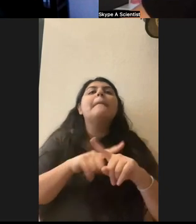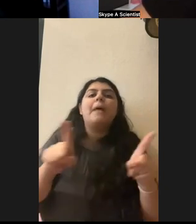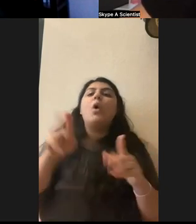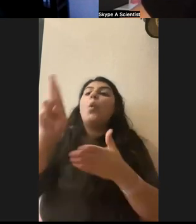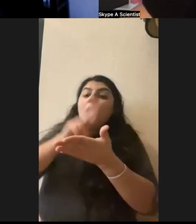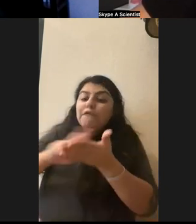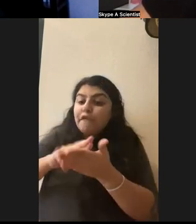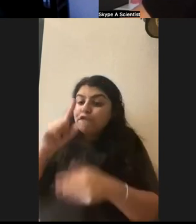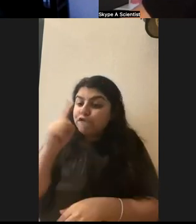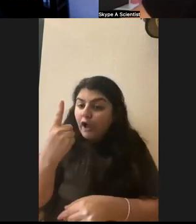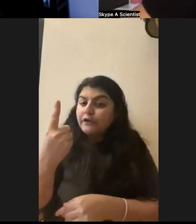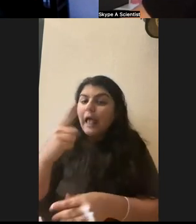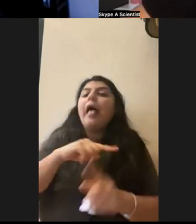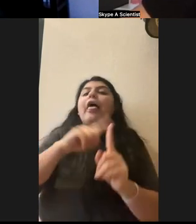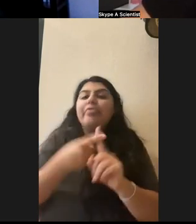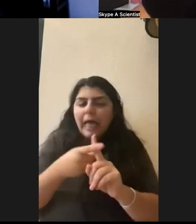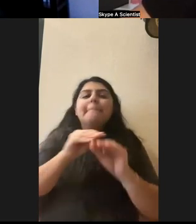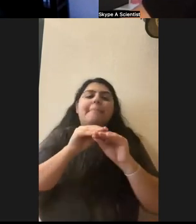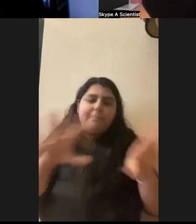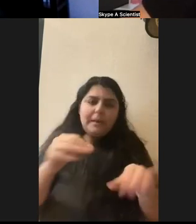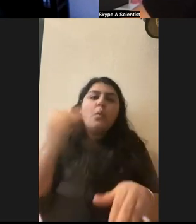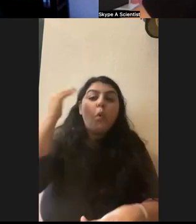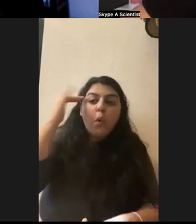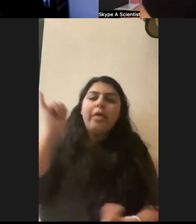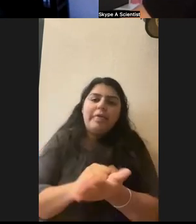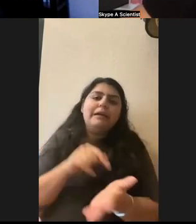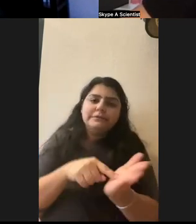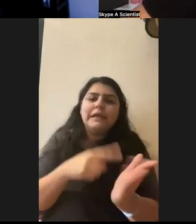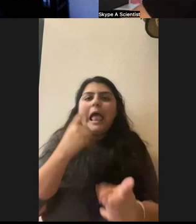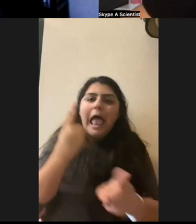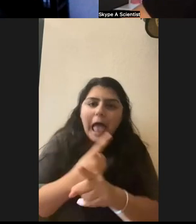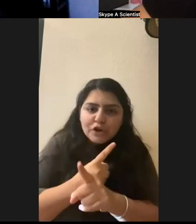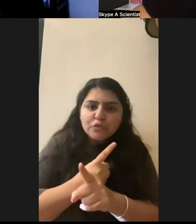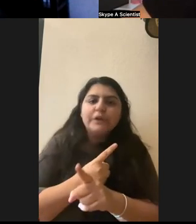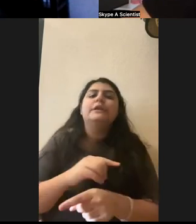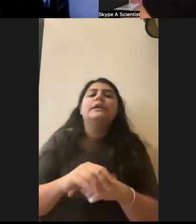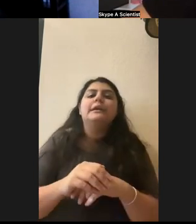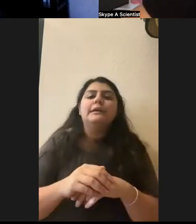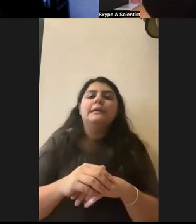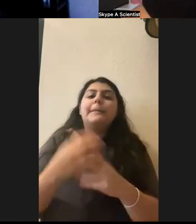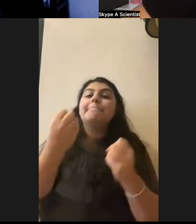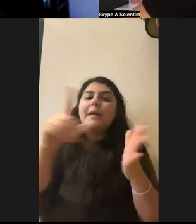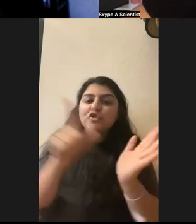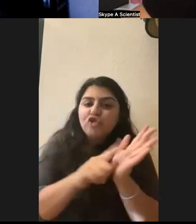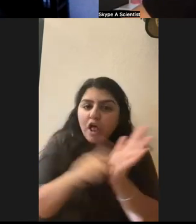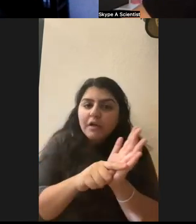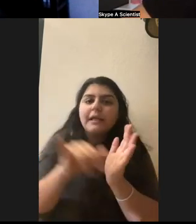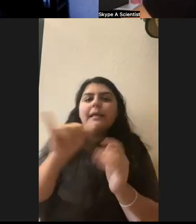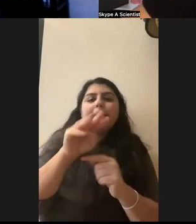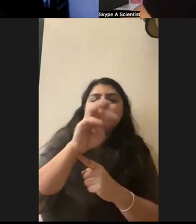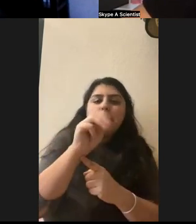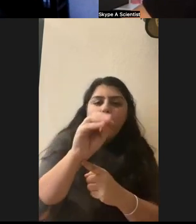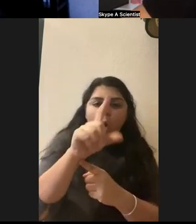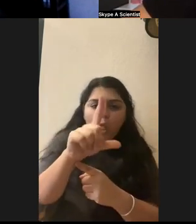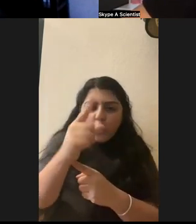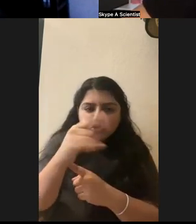published. So we know it's very accurate. And there are a bunch of journals. There's general journals of mammology of,